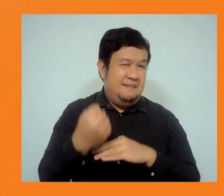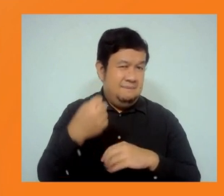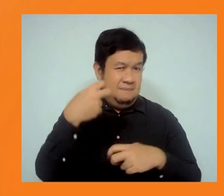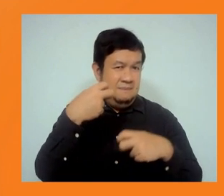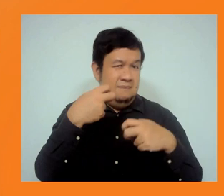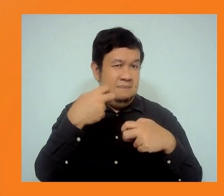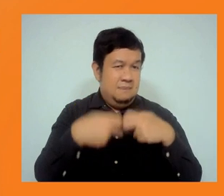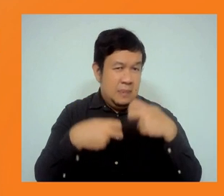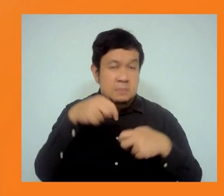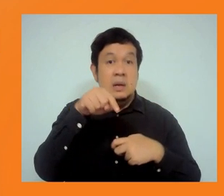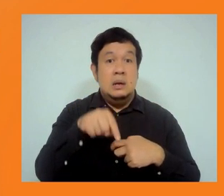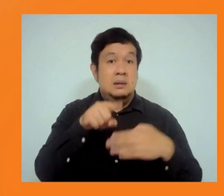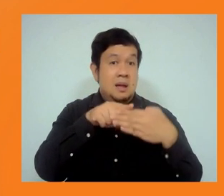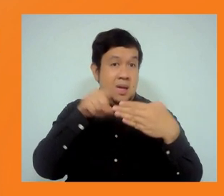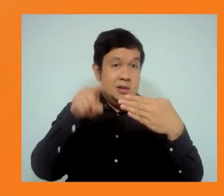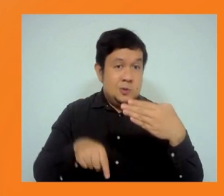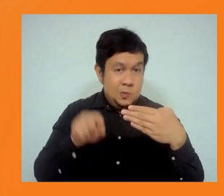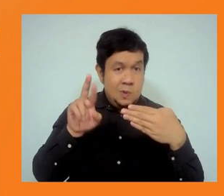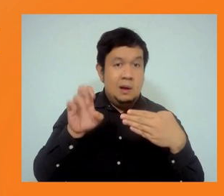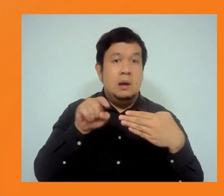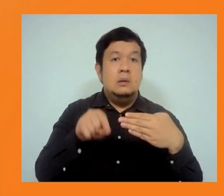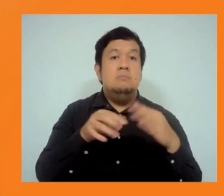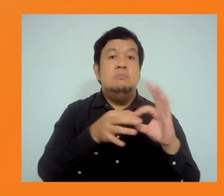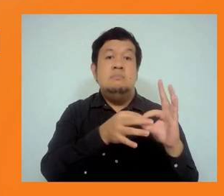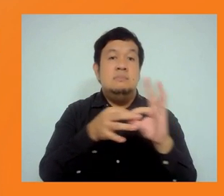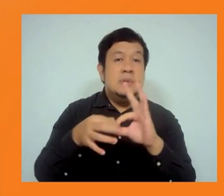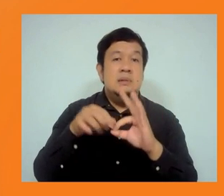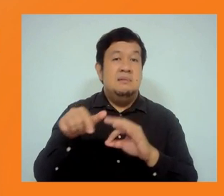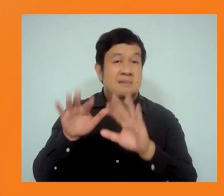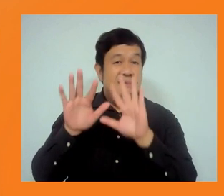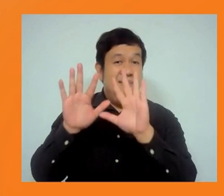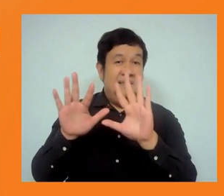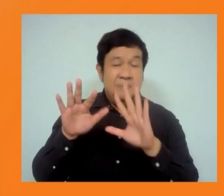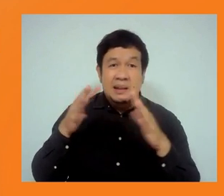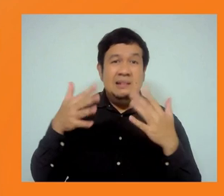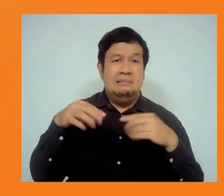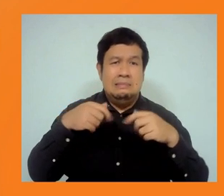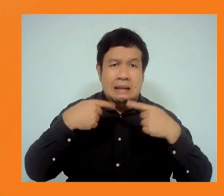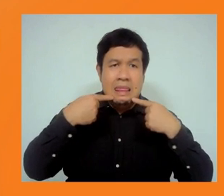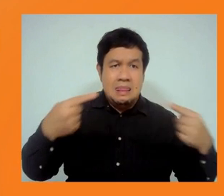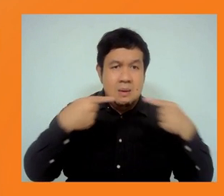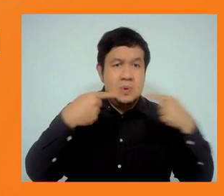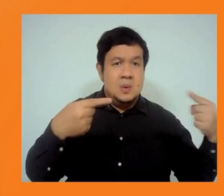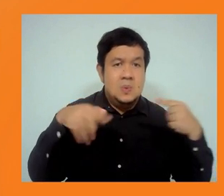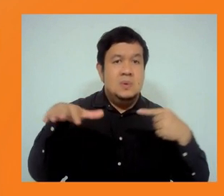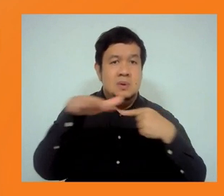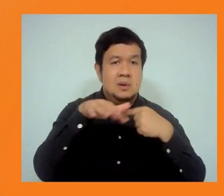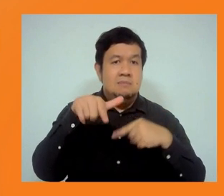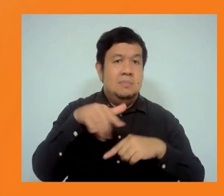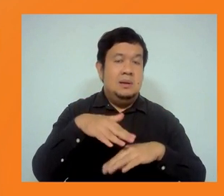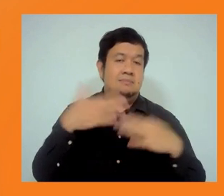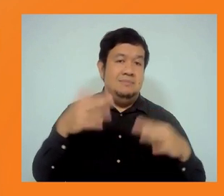10 announcements, just like in the previous stretches of the metro. So you split enabling